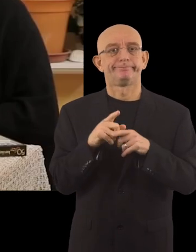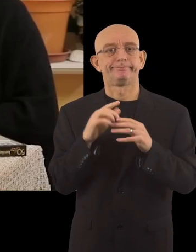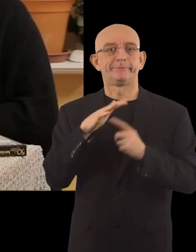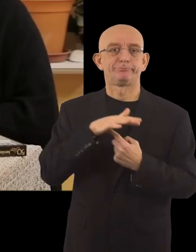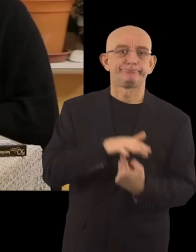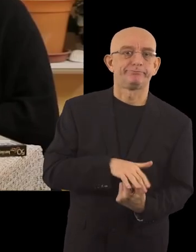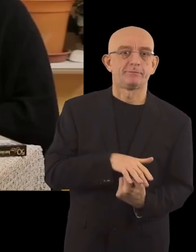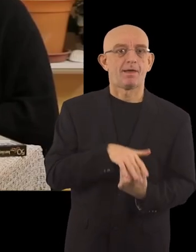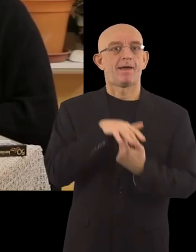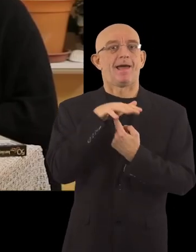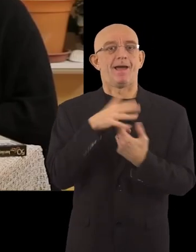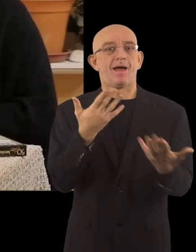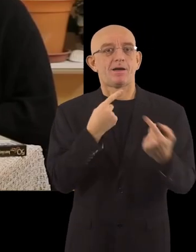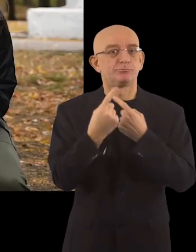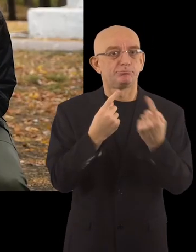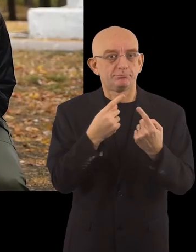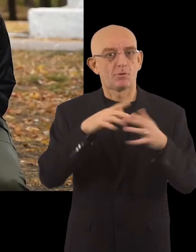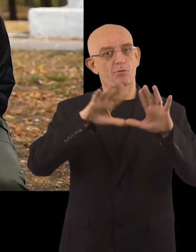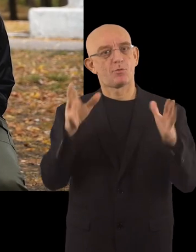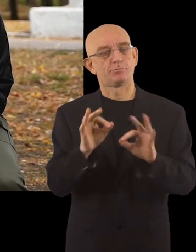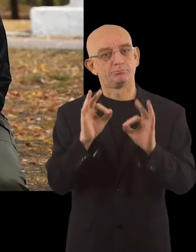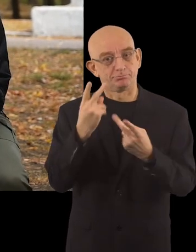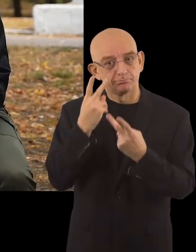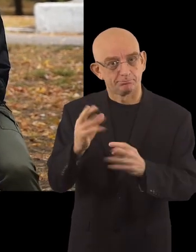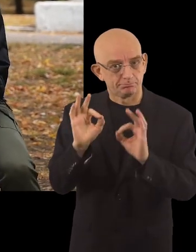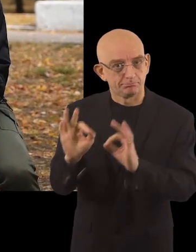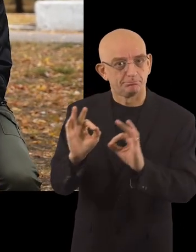contact and their overall health and condition are being monitored.